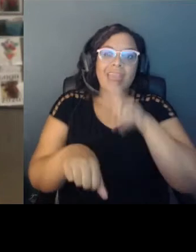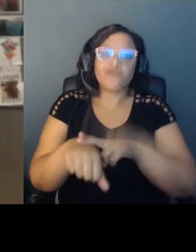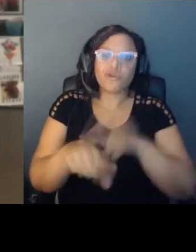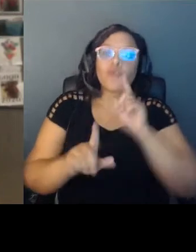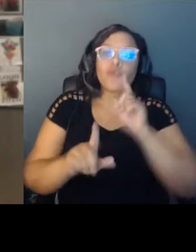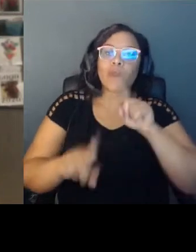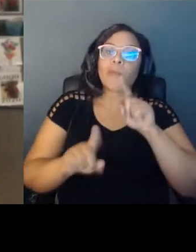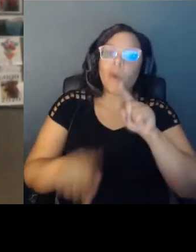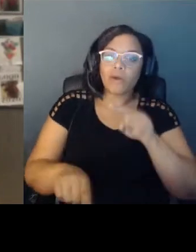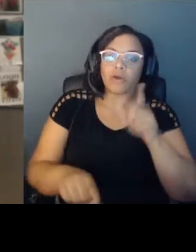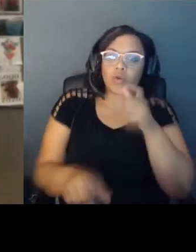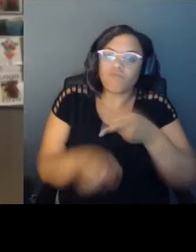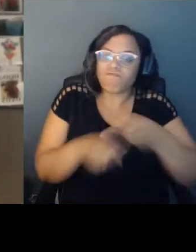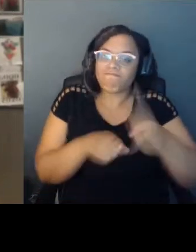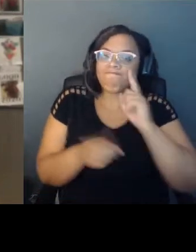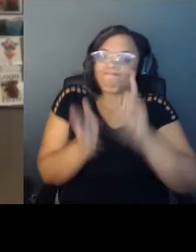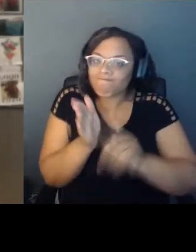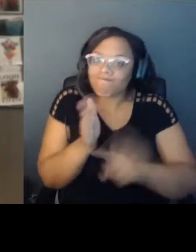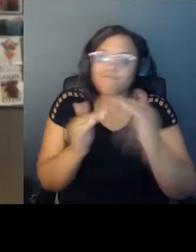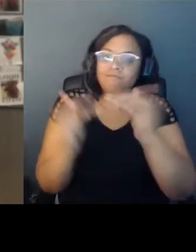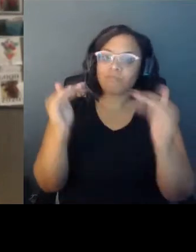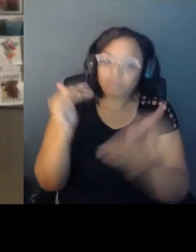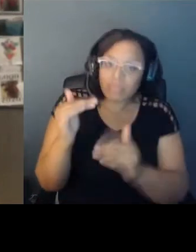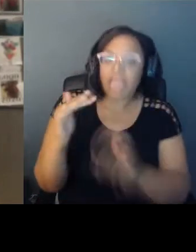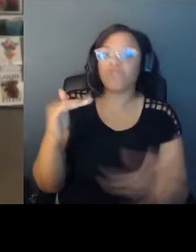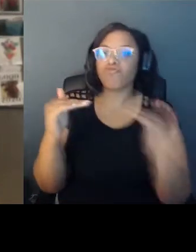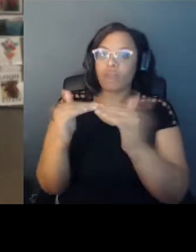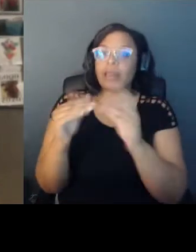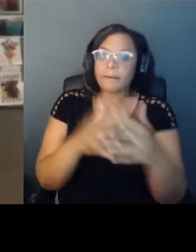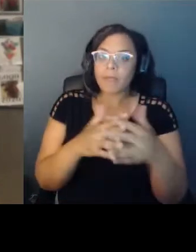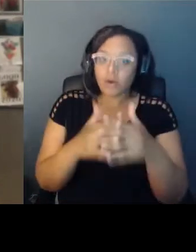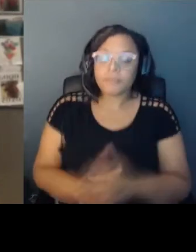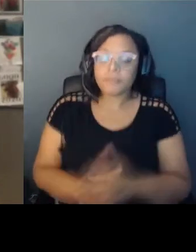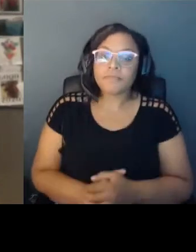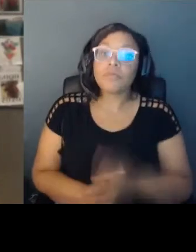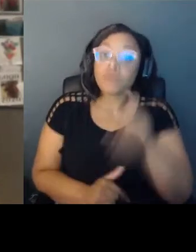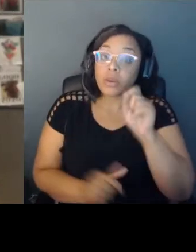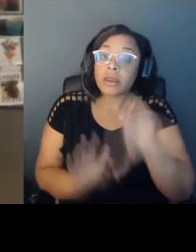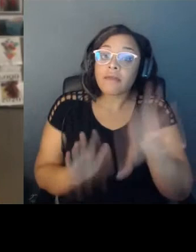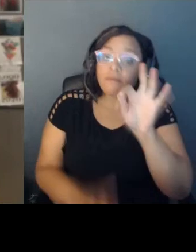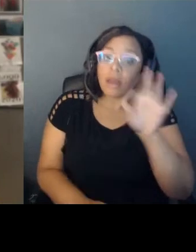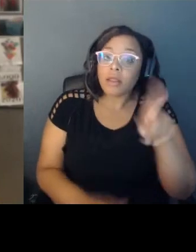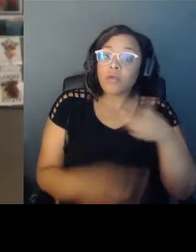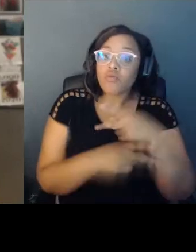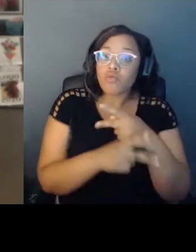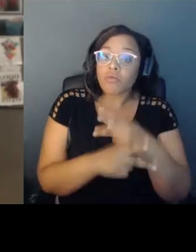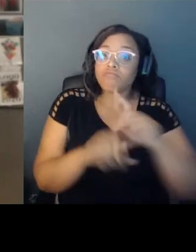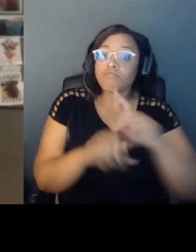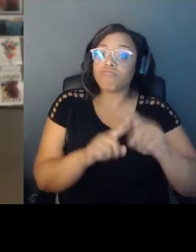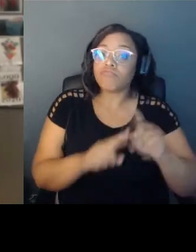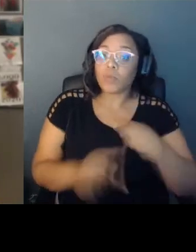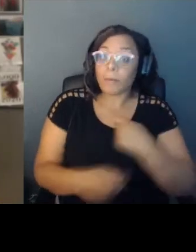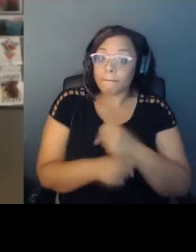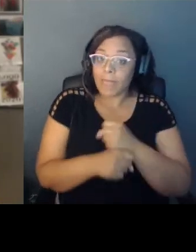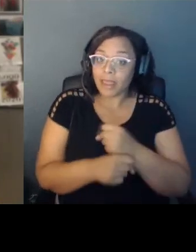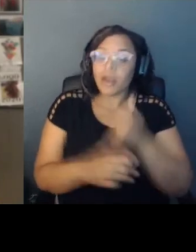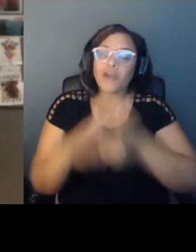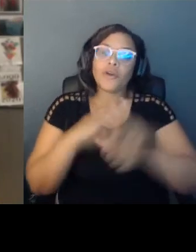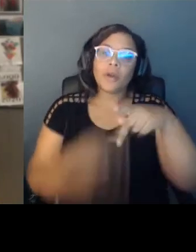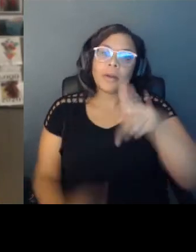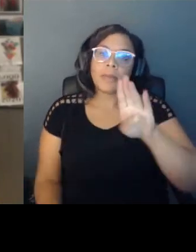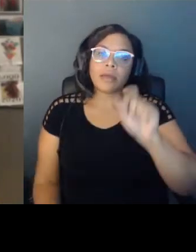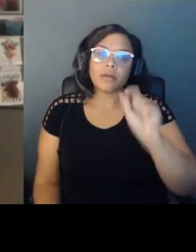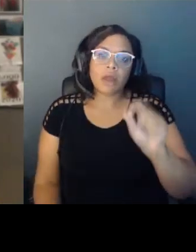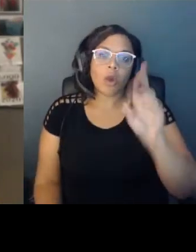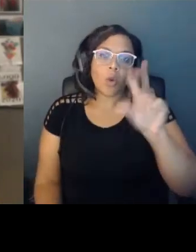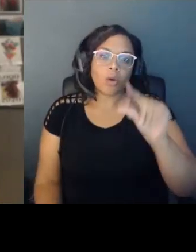justice in America. You can find and watch the programs produced and developed by this initiative at pbs.org slash chasing the dream